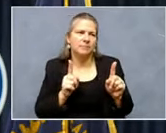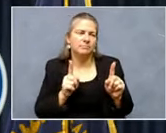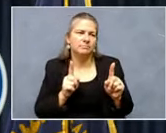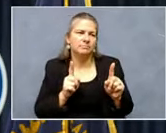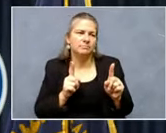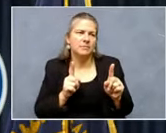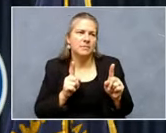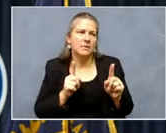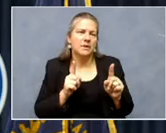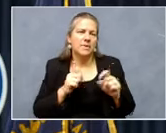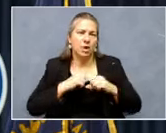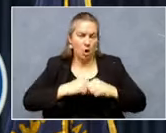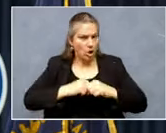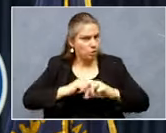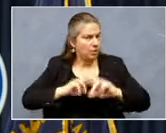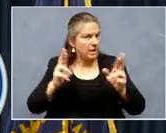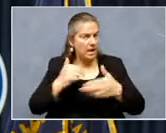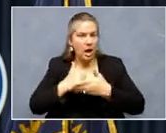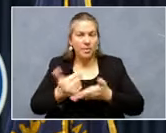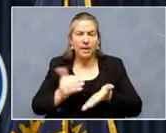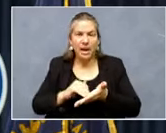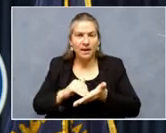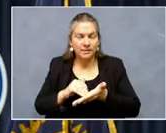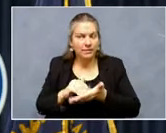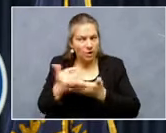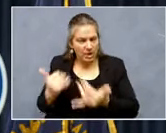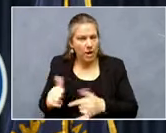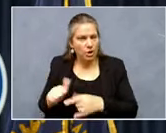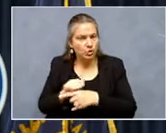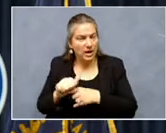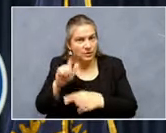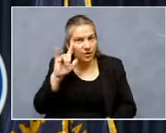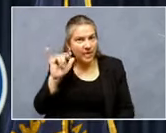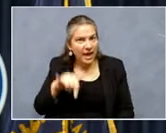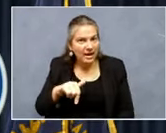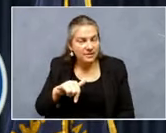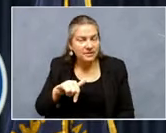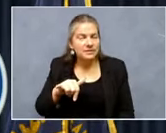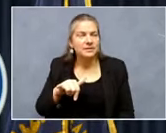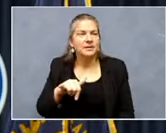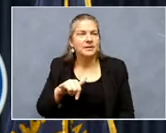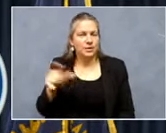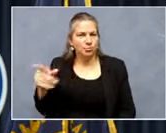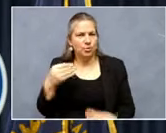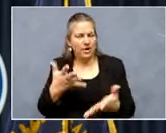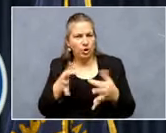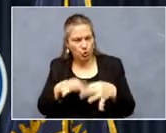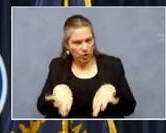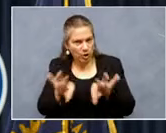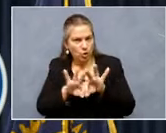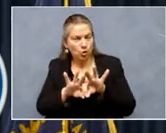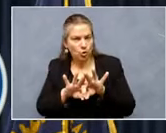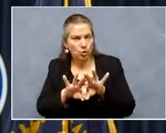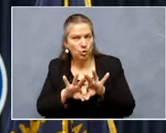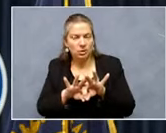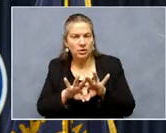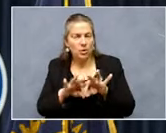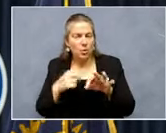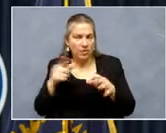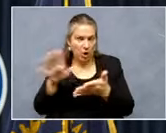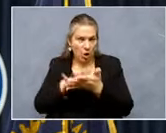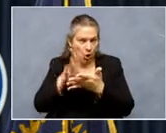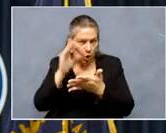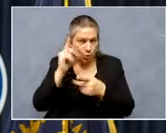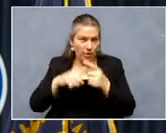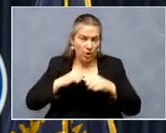help again. They are now trained for this and, and provided, uh, critical relief. I think we learned through what the guard could do